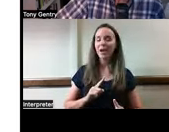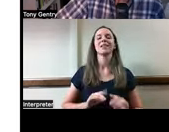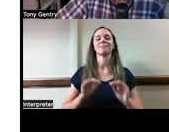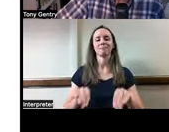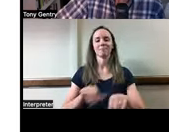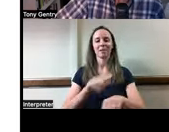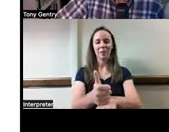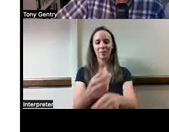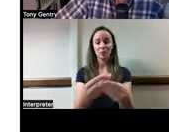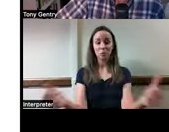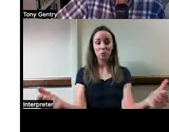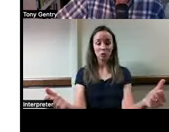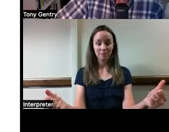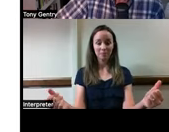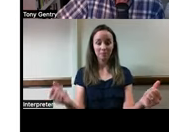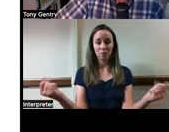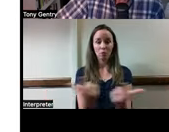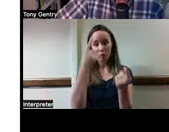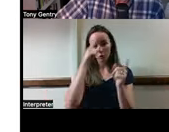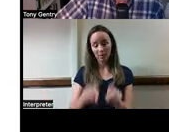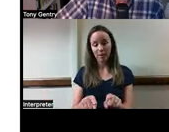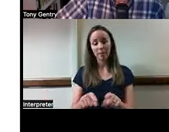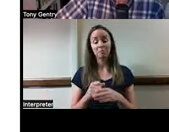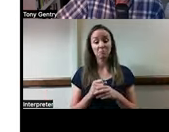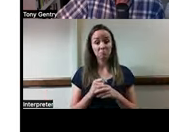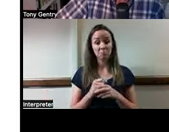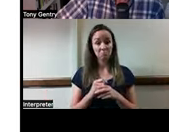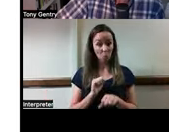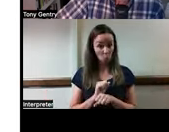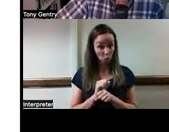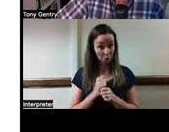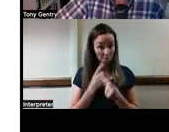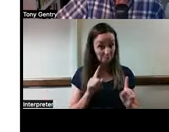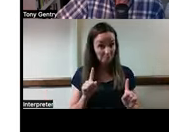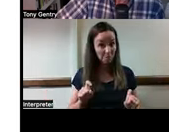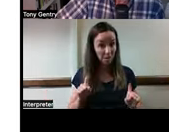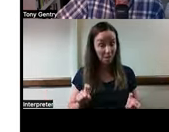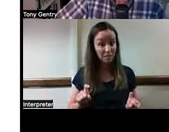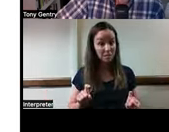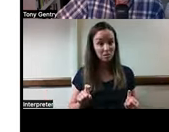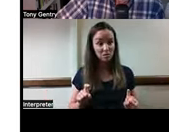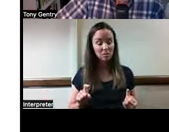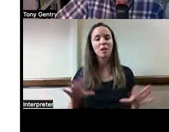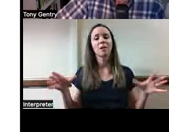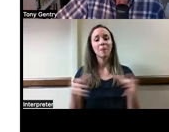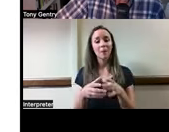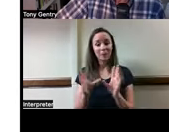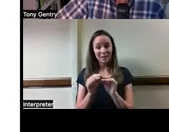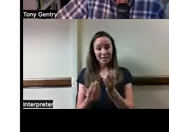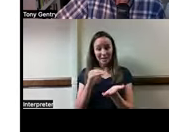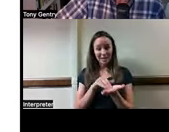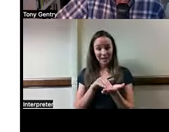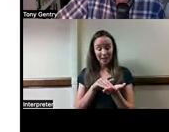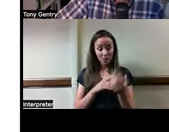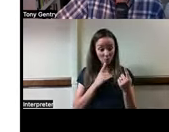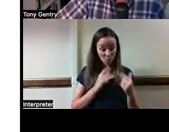the solution you've come up with. See if it works. Pay close attention. Get back together and chat about it again. If it